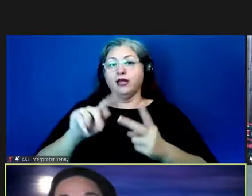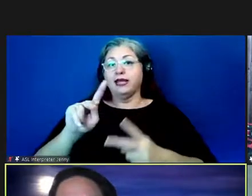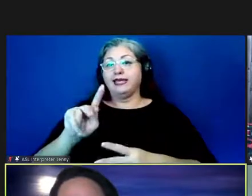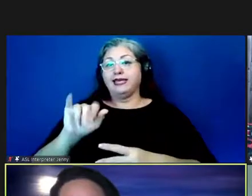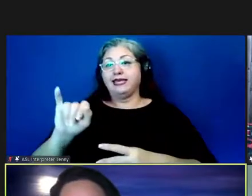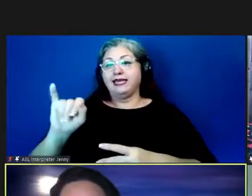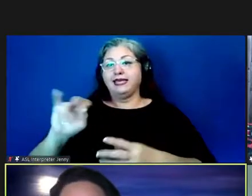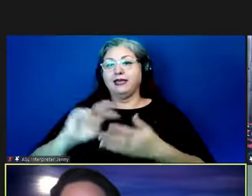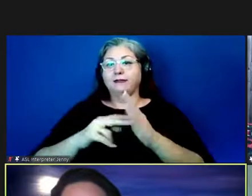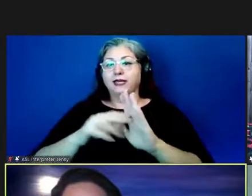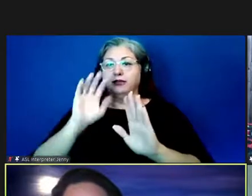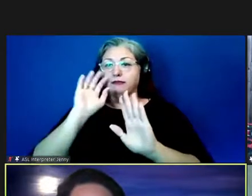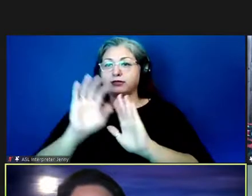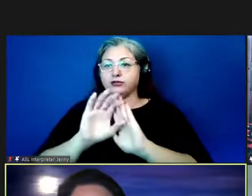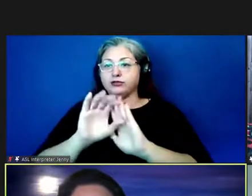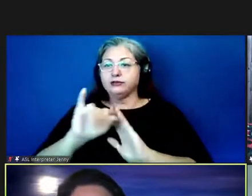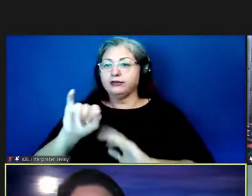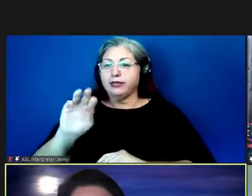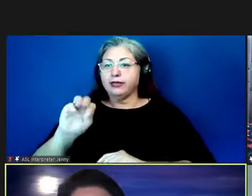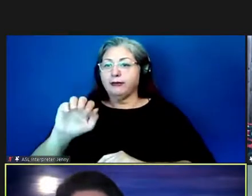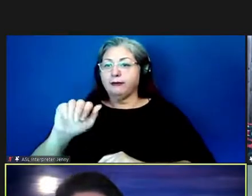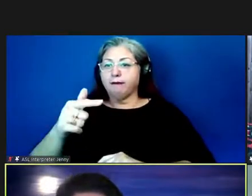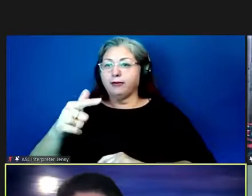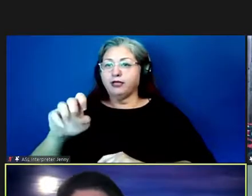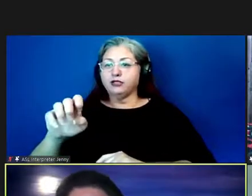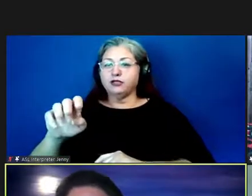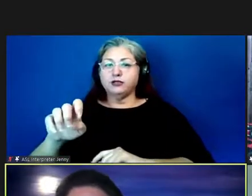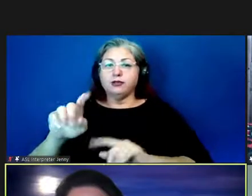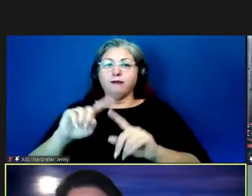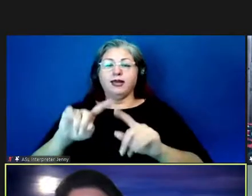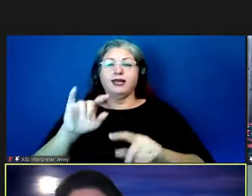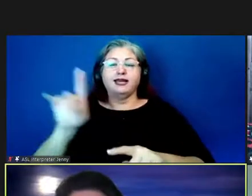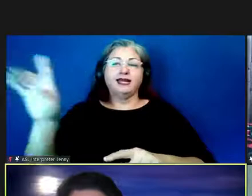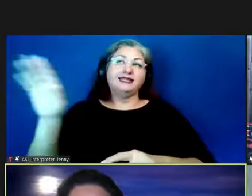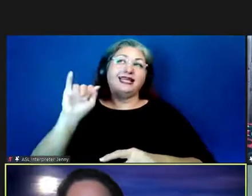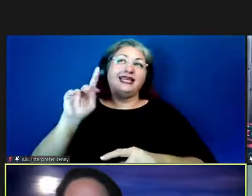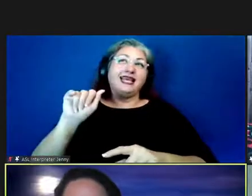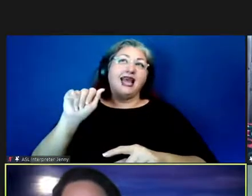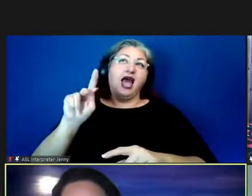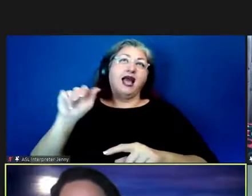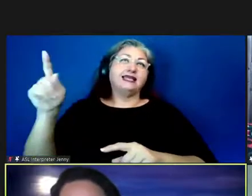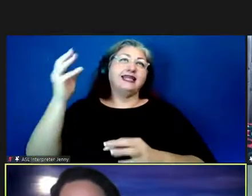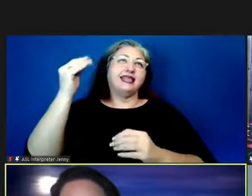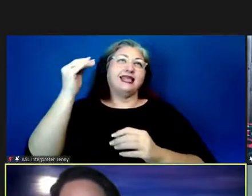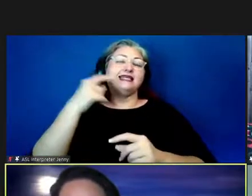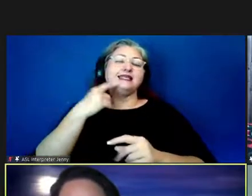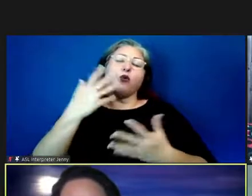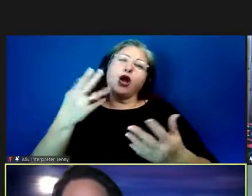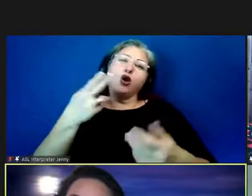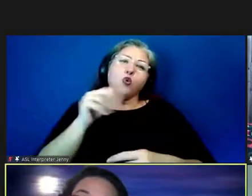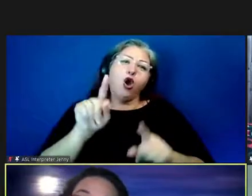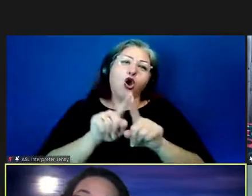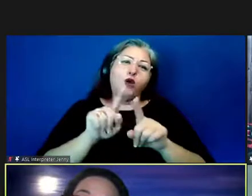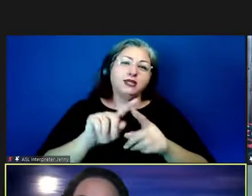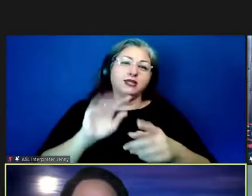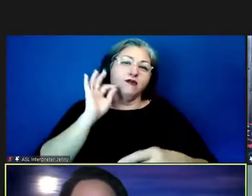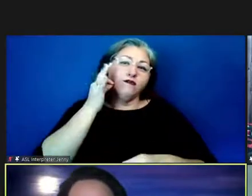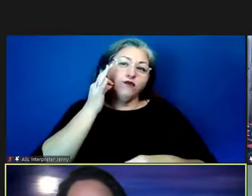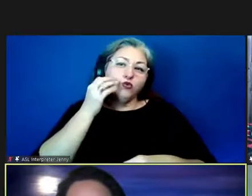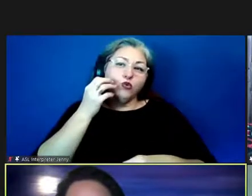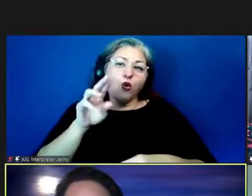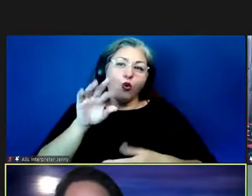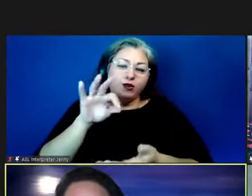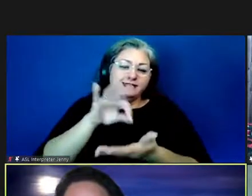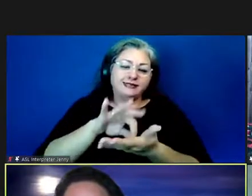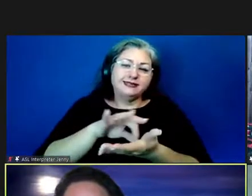image but in ika aka's thinking about it he said well hua also means fruit or seed